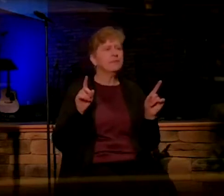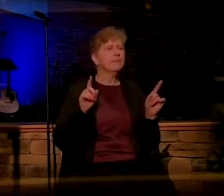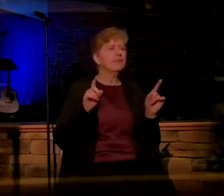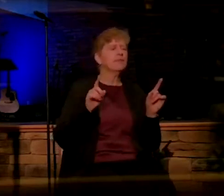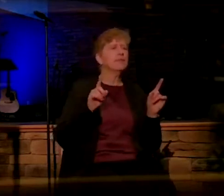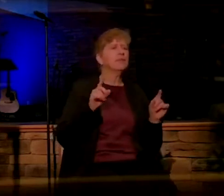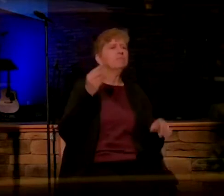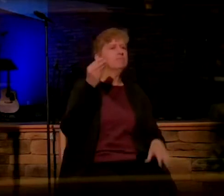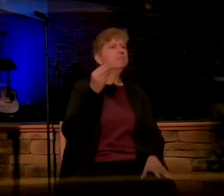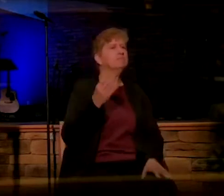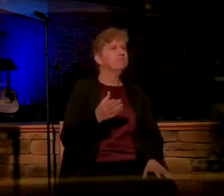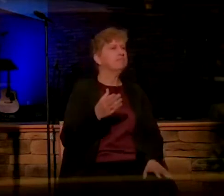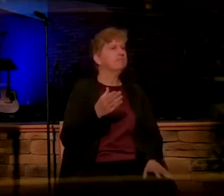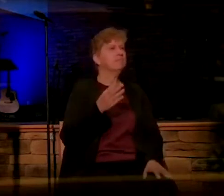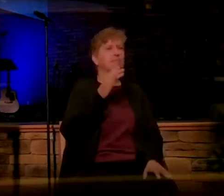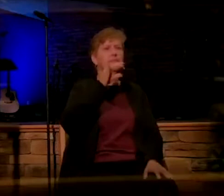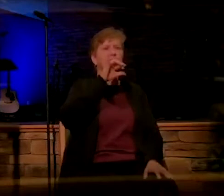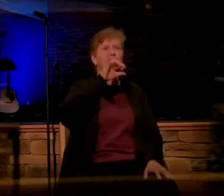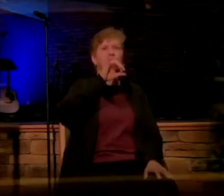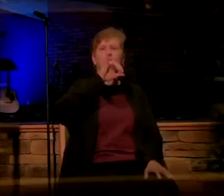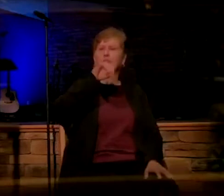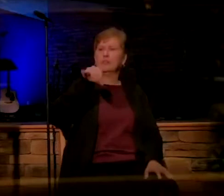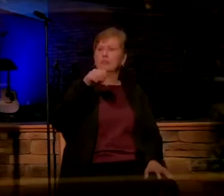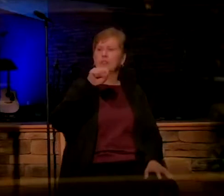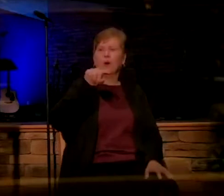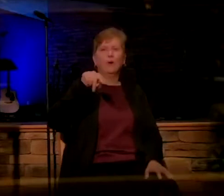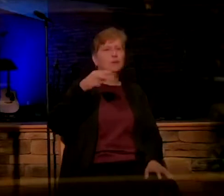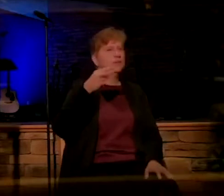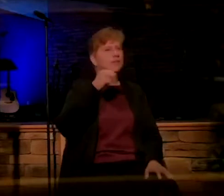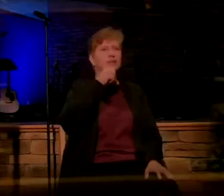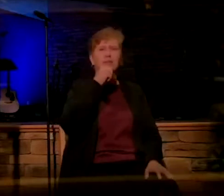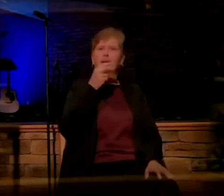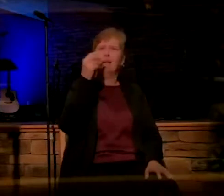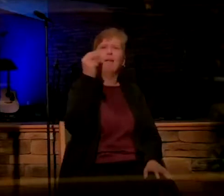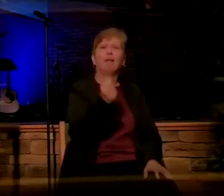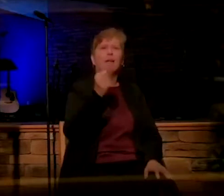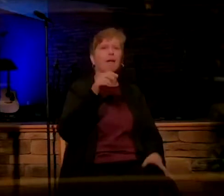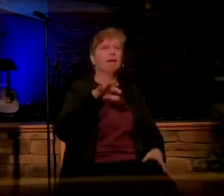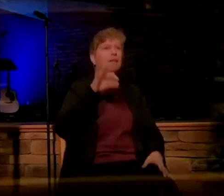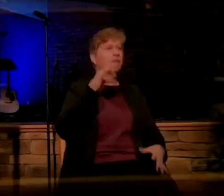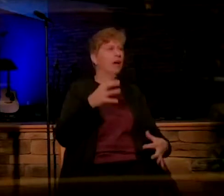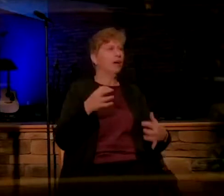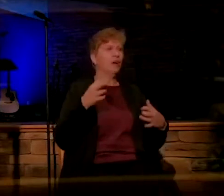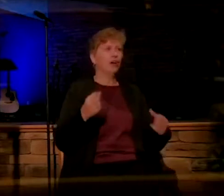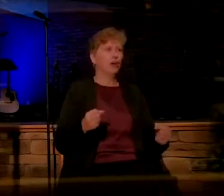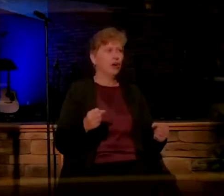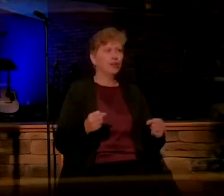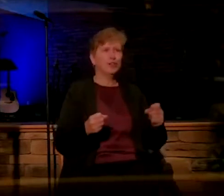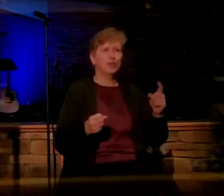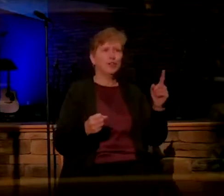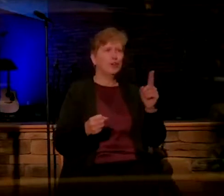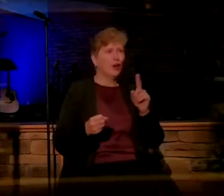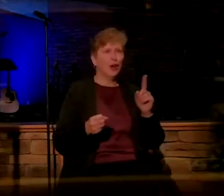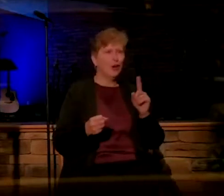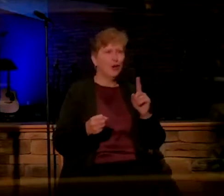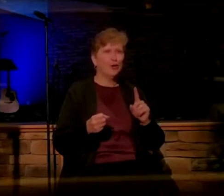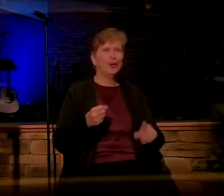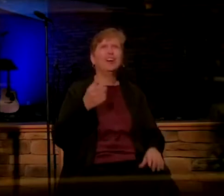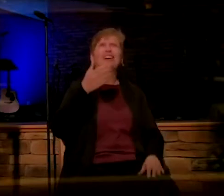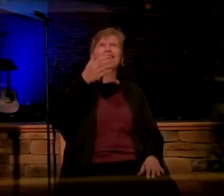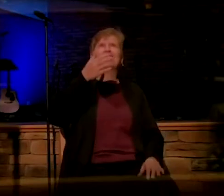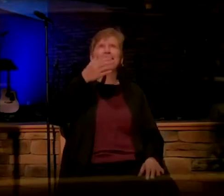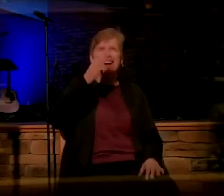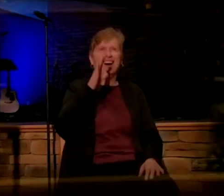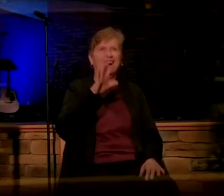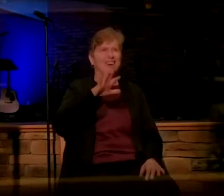Joseph didn't suddenly find courage. No, God found him in his